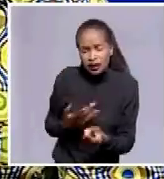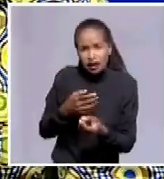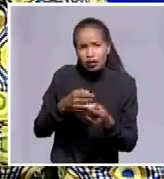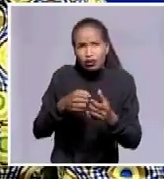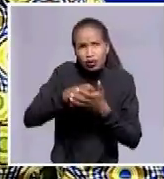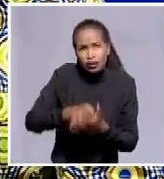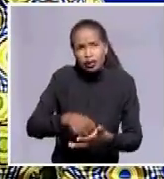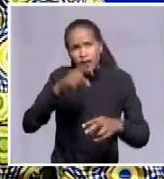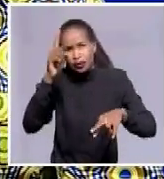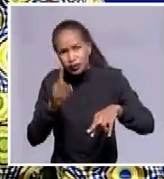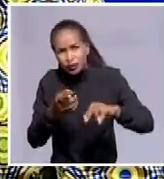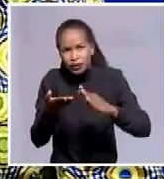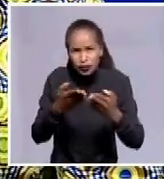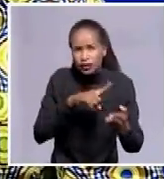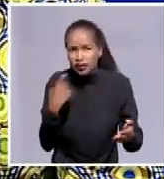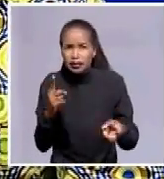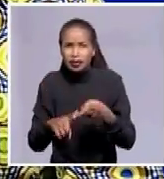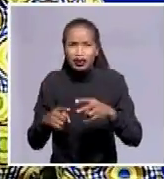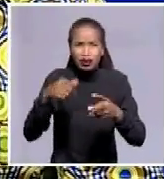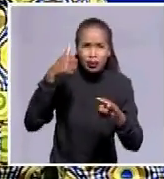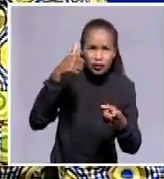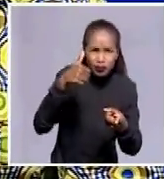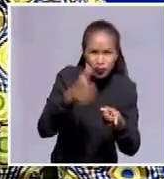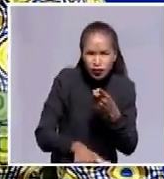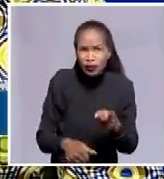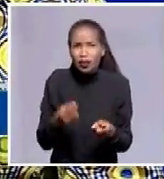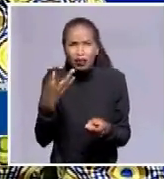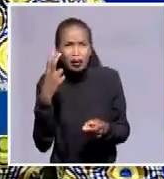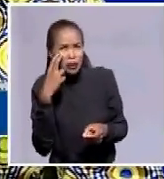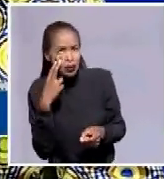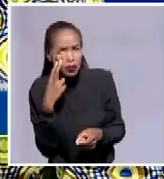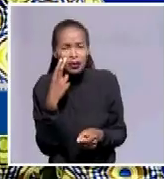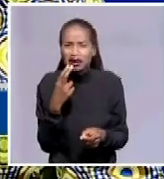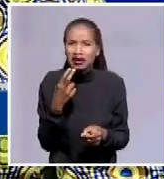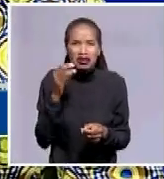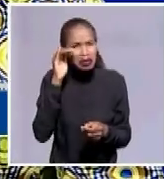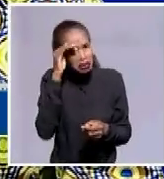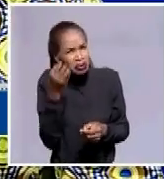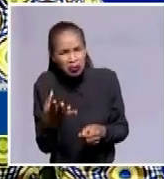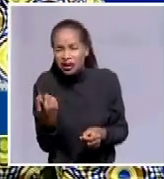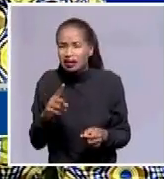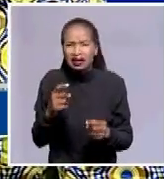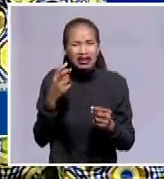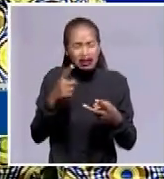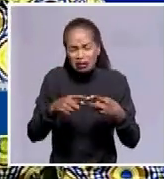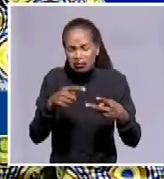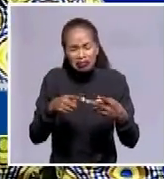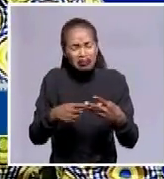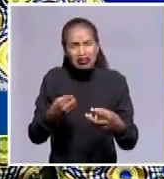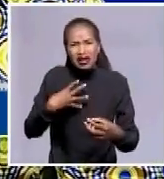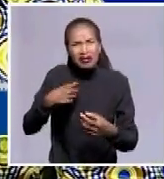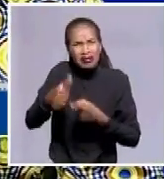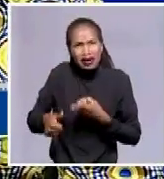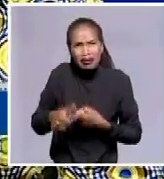He was beaten, he was humiliated, but all these things never stopped. He was a man of all season, very